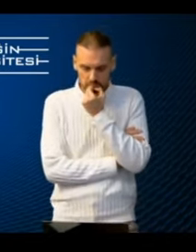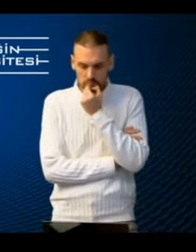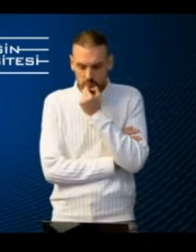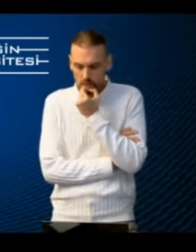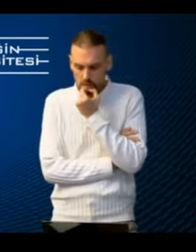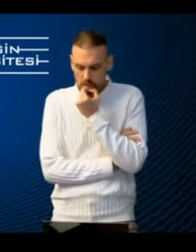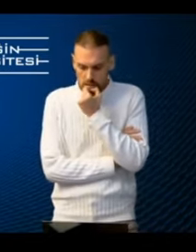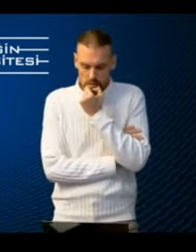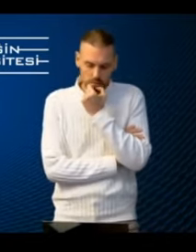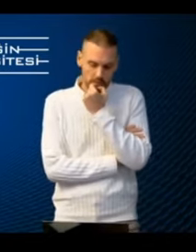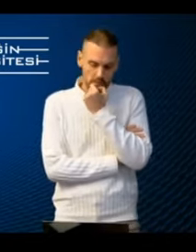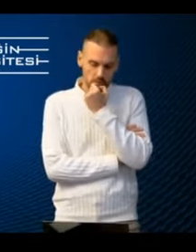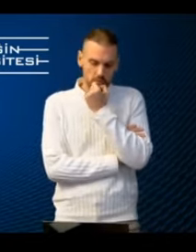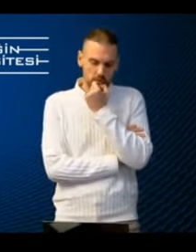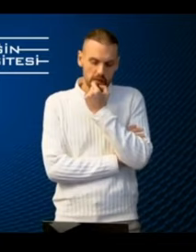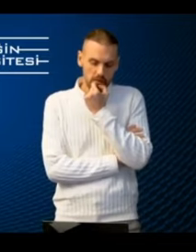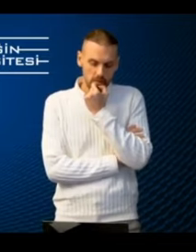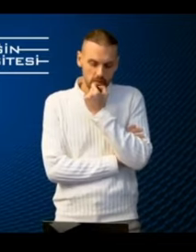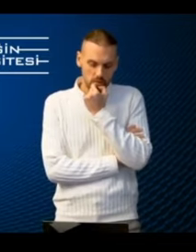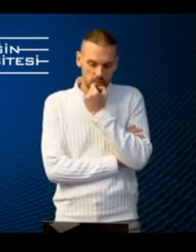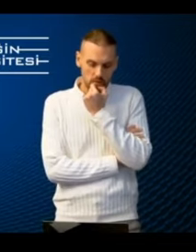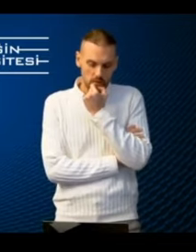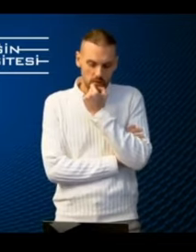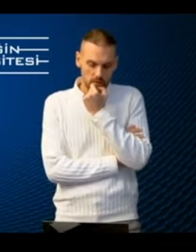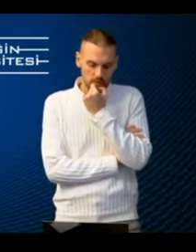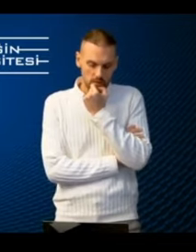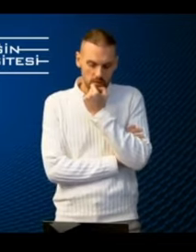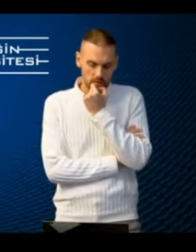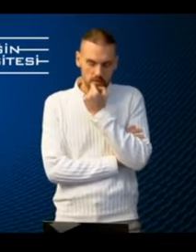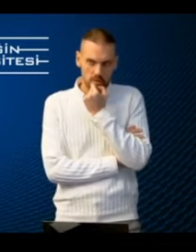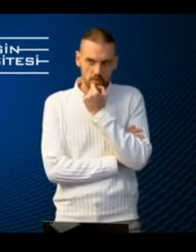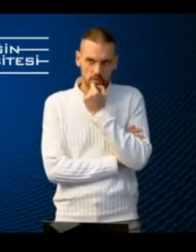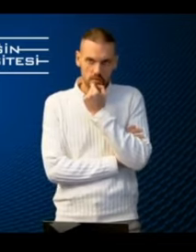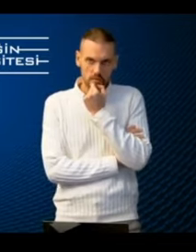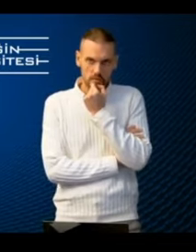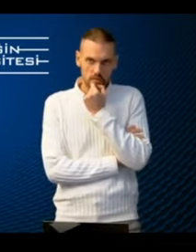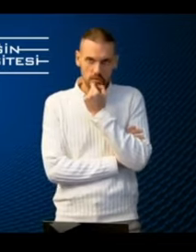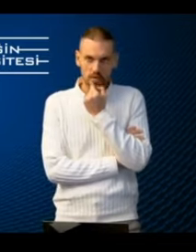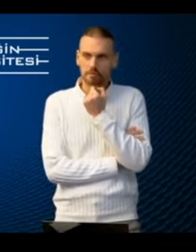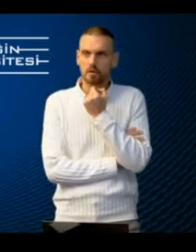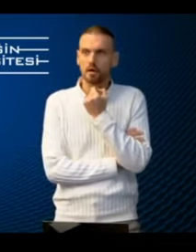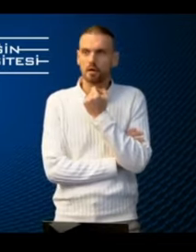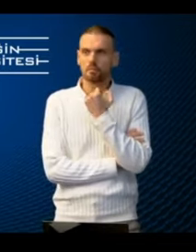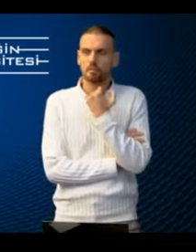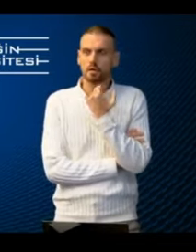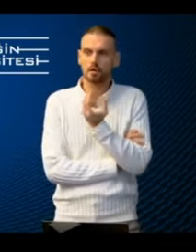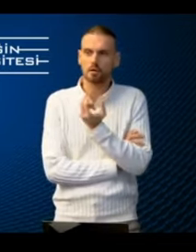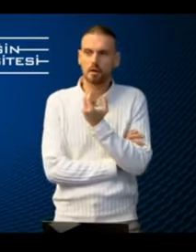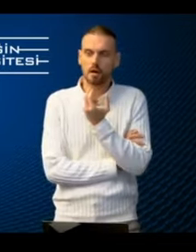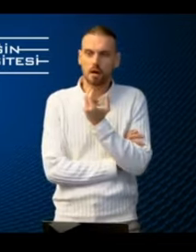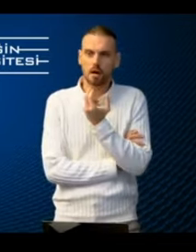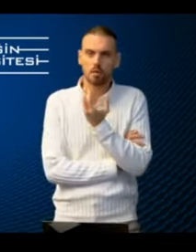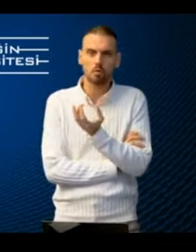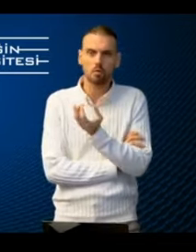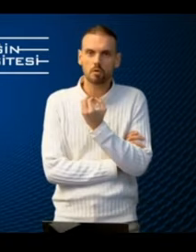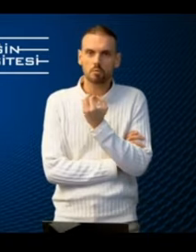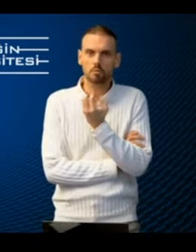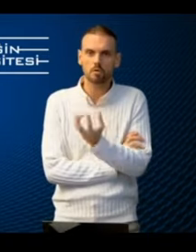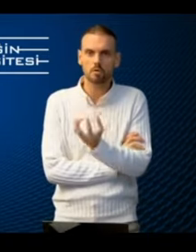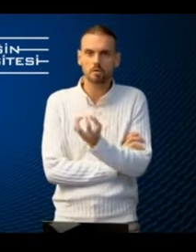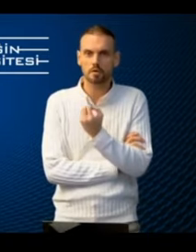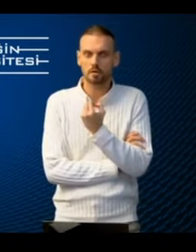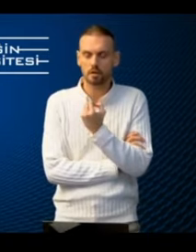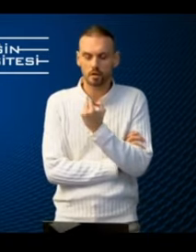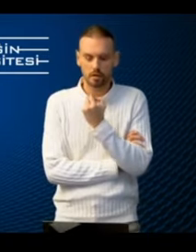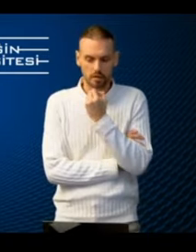so we would like to to the learners to to have um a more